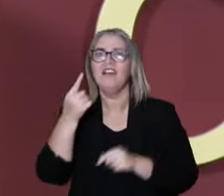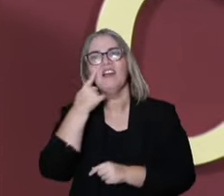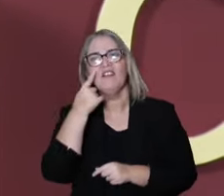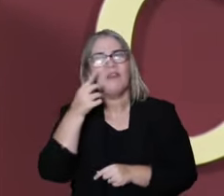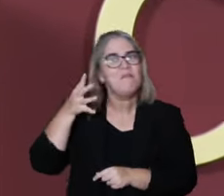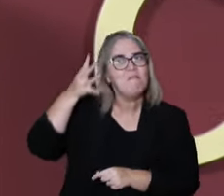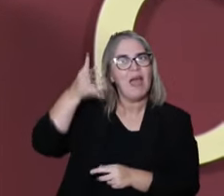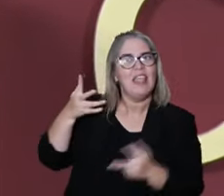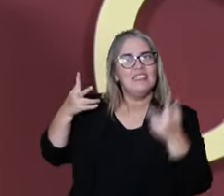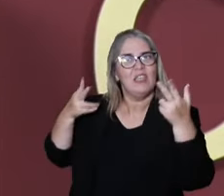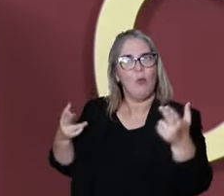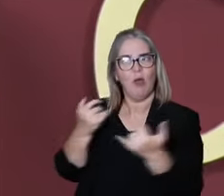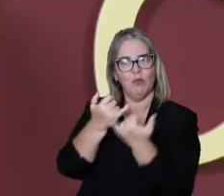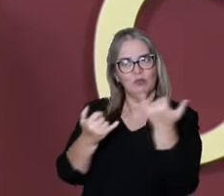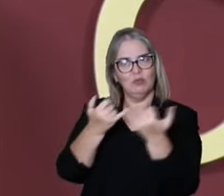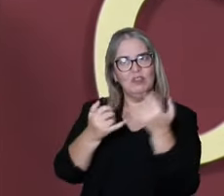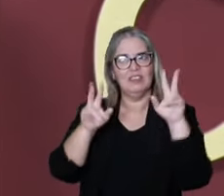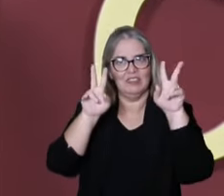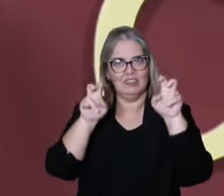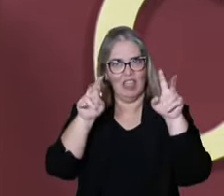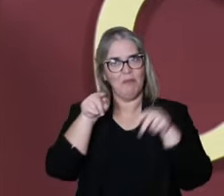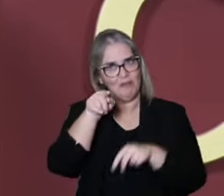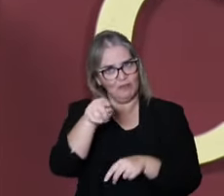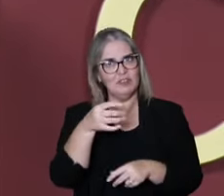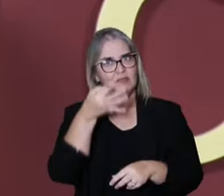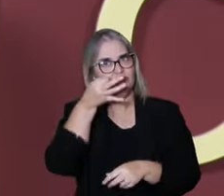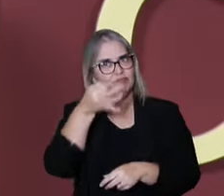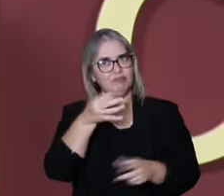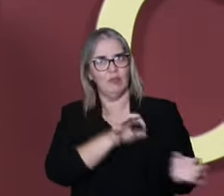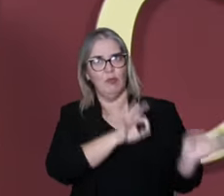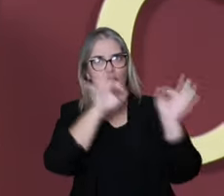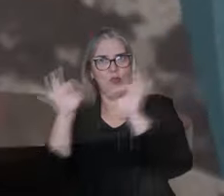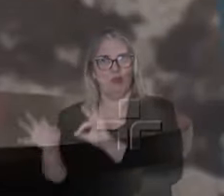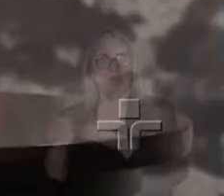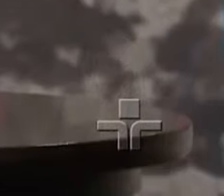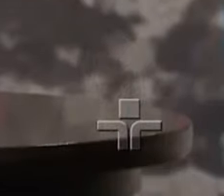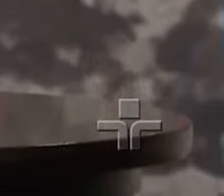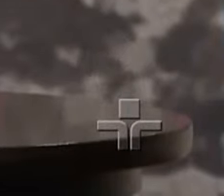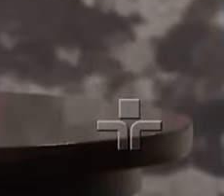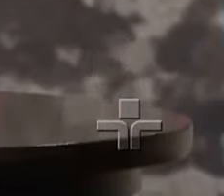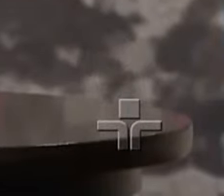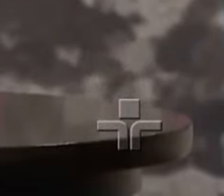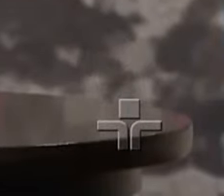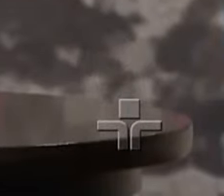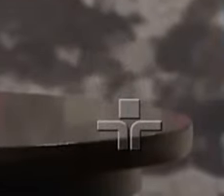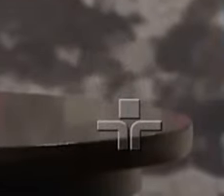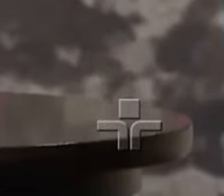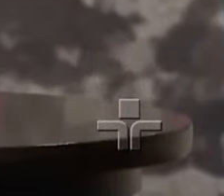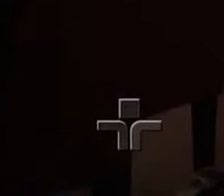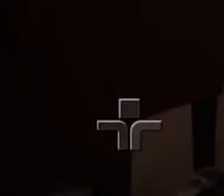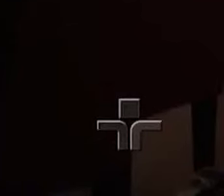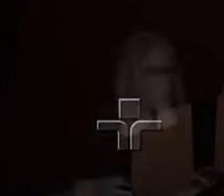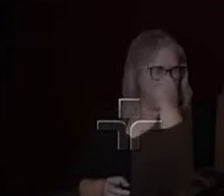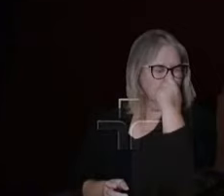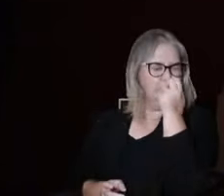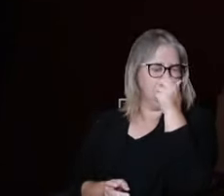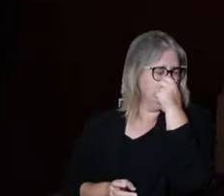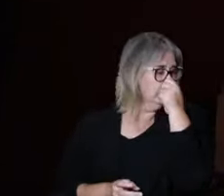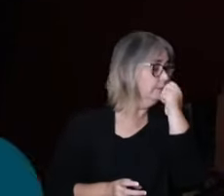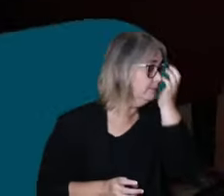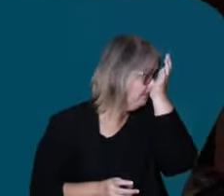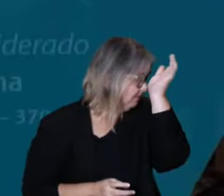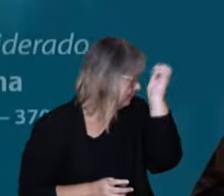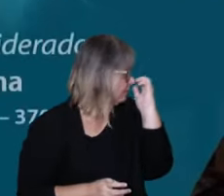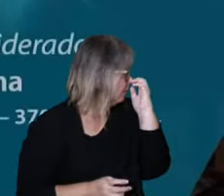whole history something that has to do with that. So we want to show you a video for you to comment. When